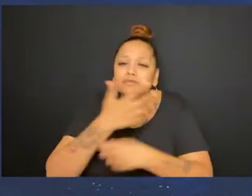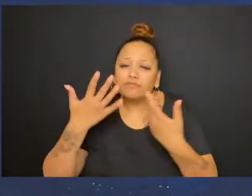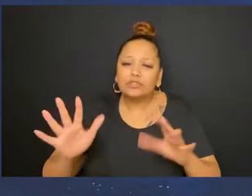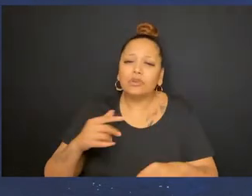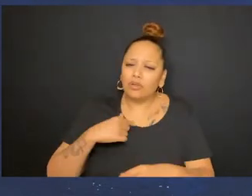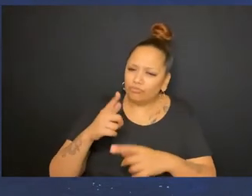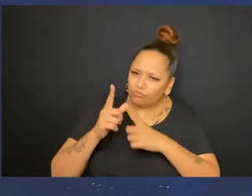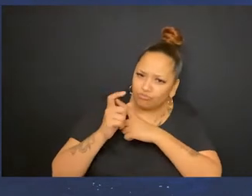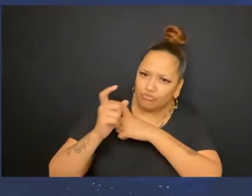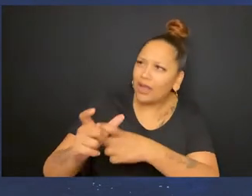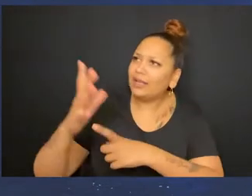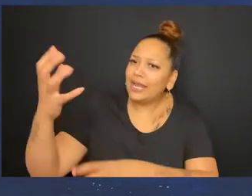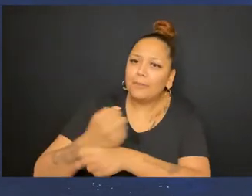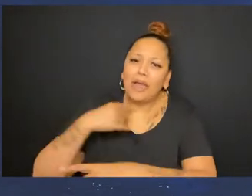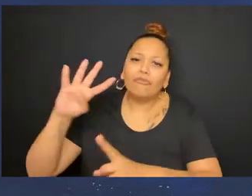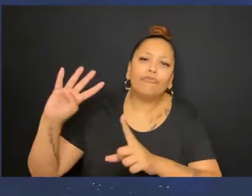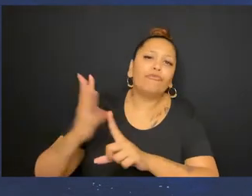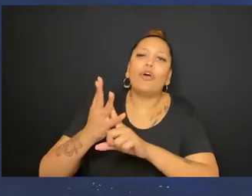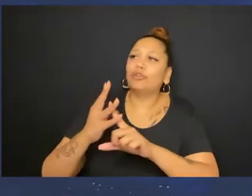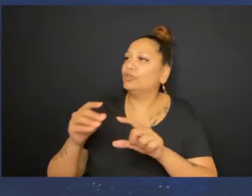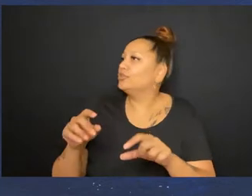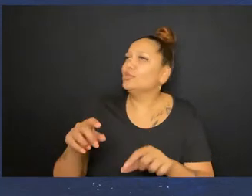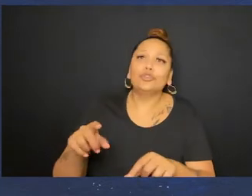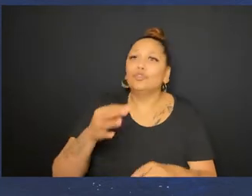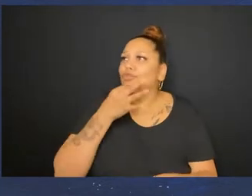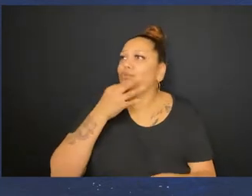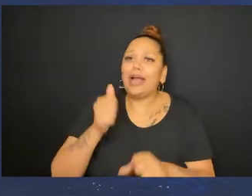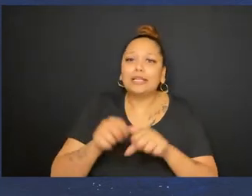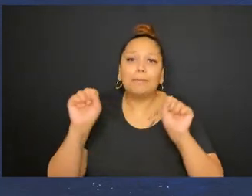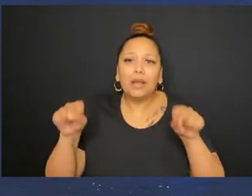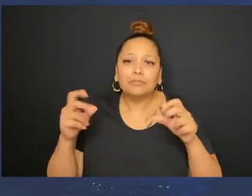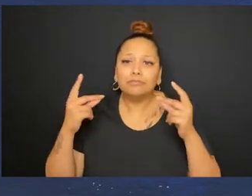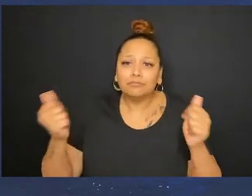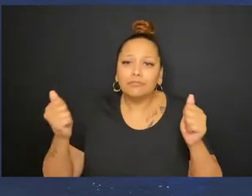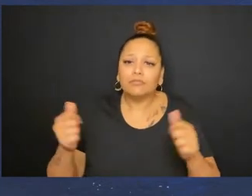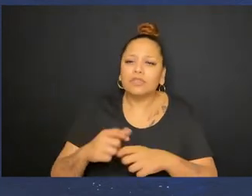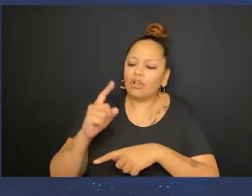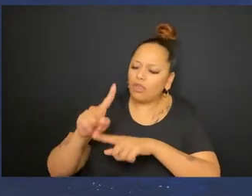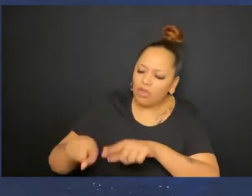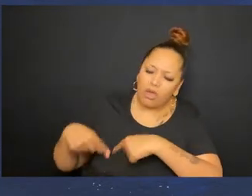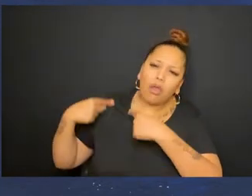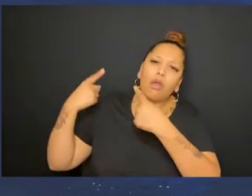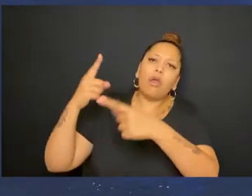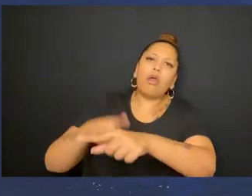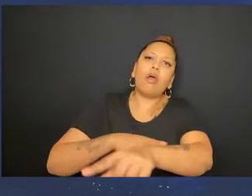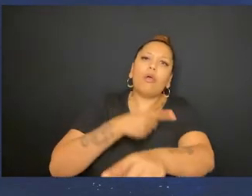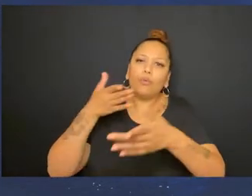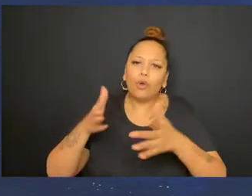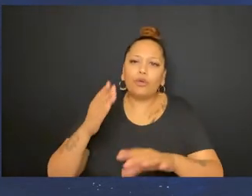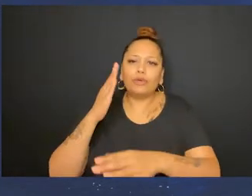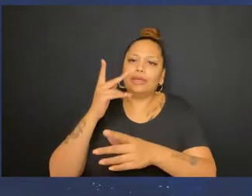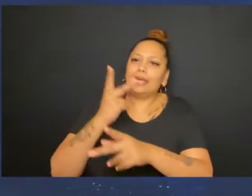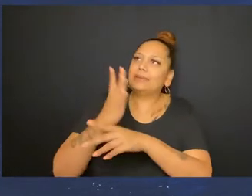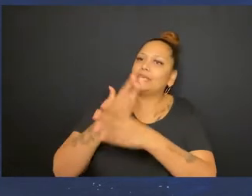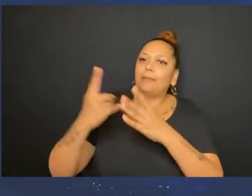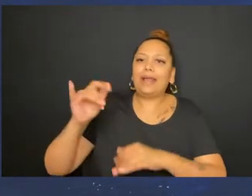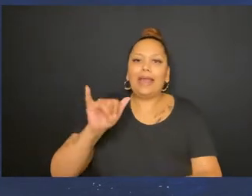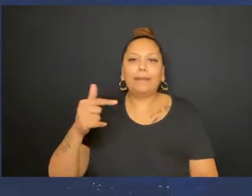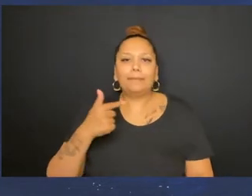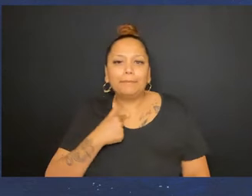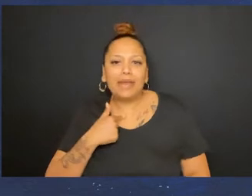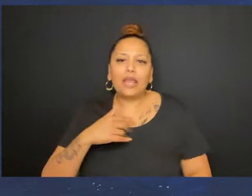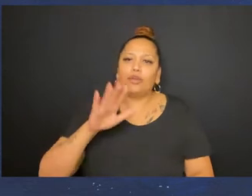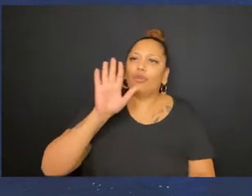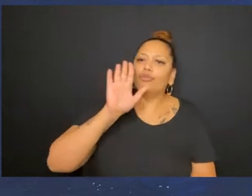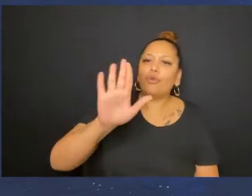vaccines I can get. I will be running to get my fourth dose as soon as possible. But those things really go a long way in keeping someone like me and